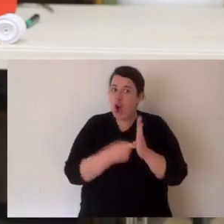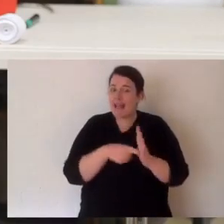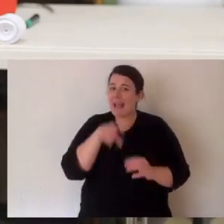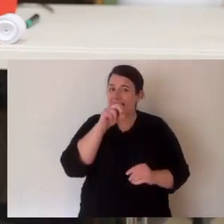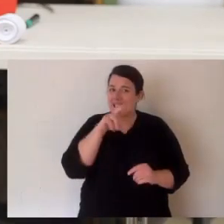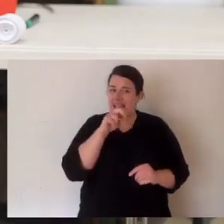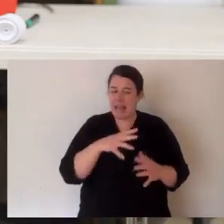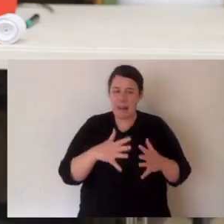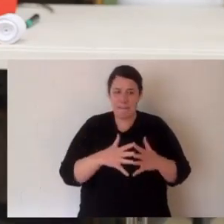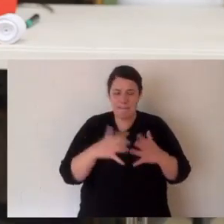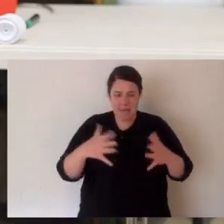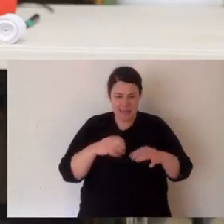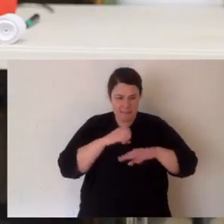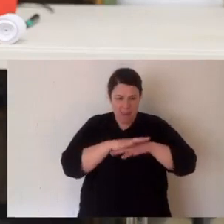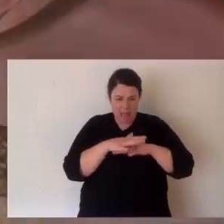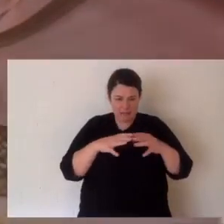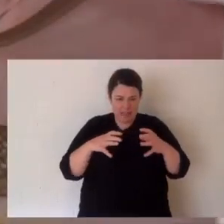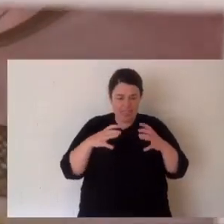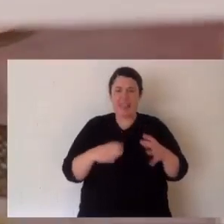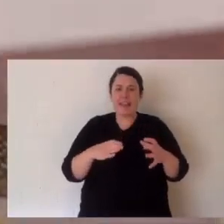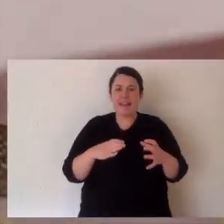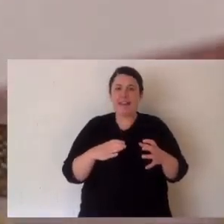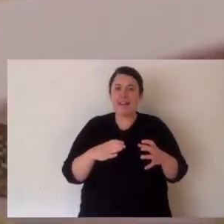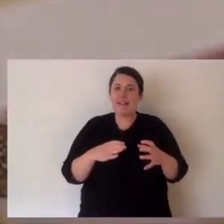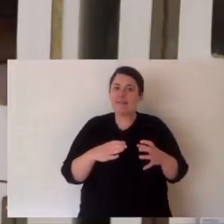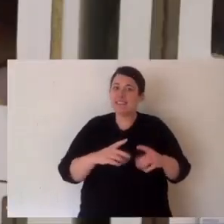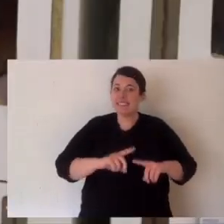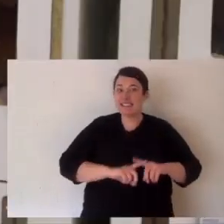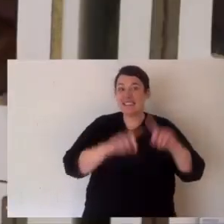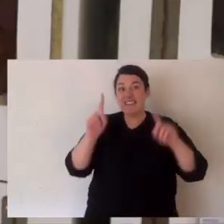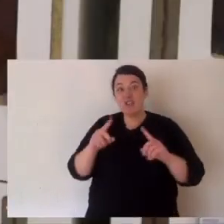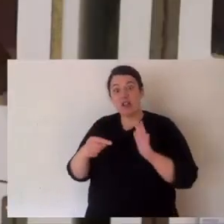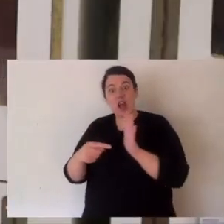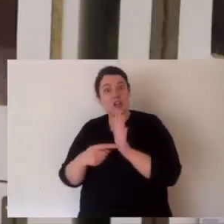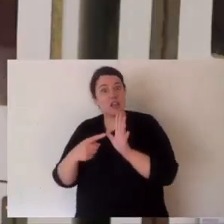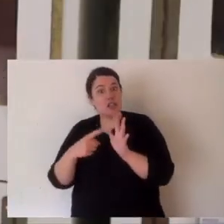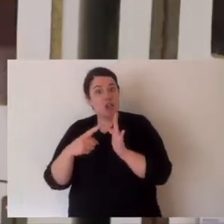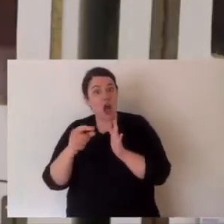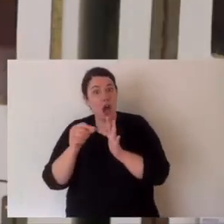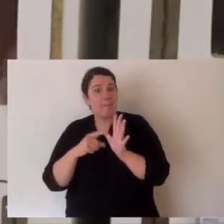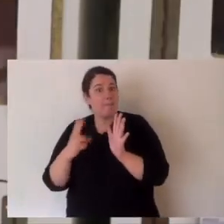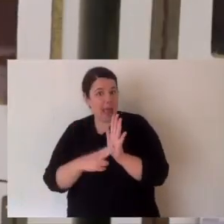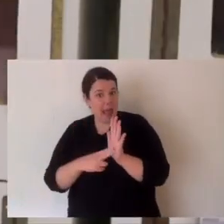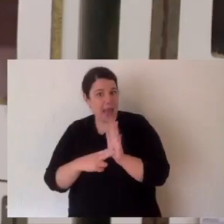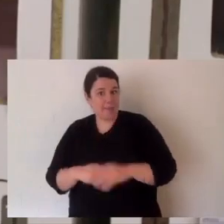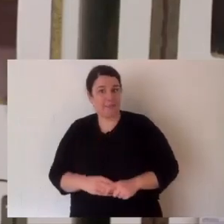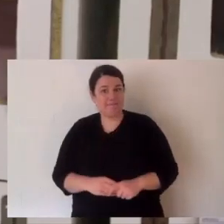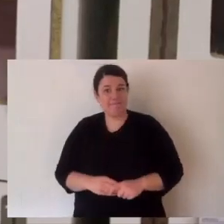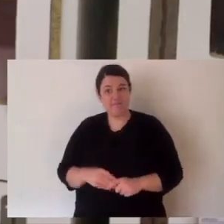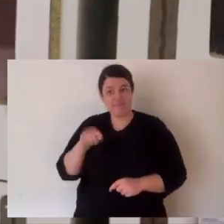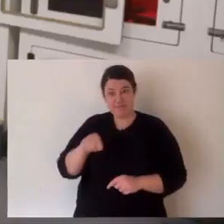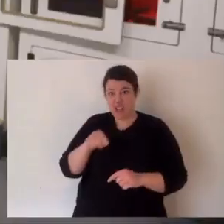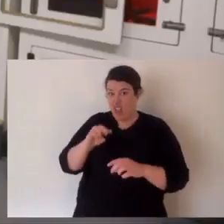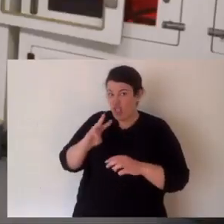blood thickening effects mean that they're very different to a taipan. The coastal